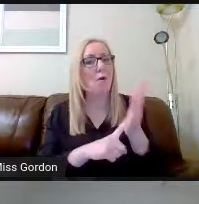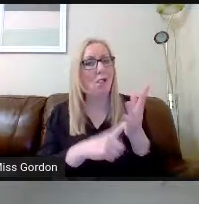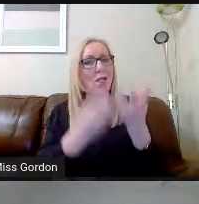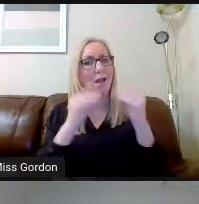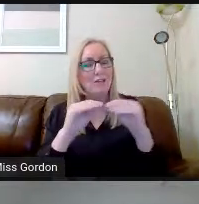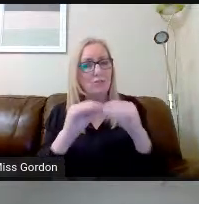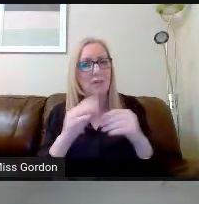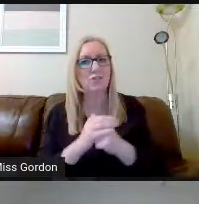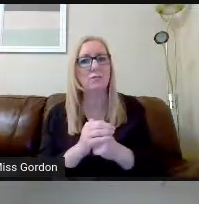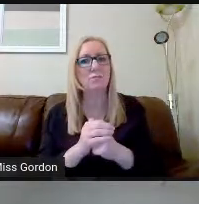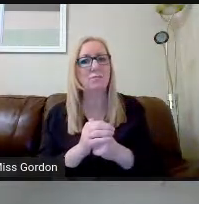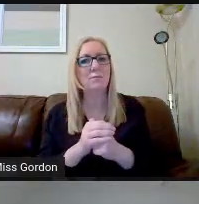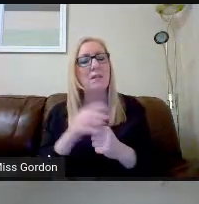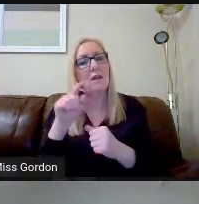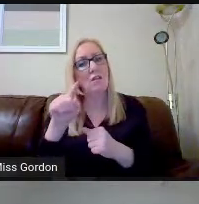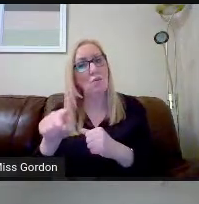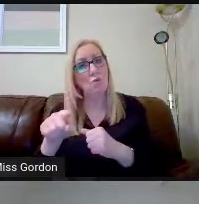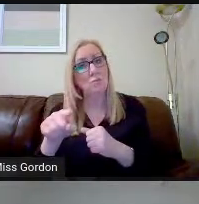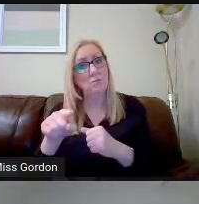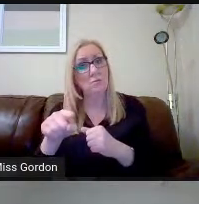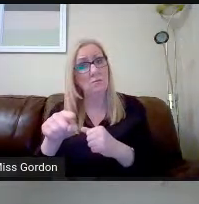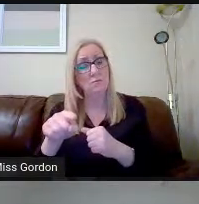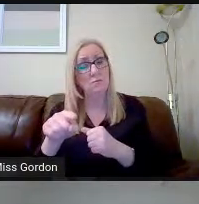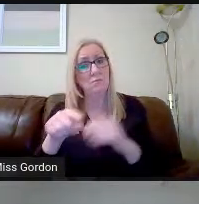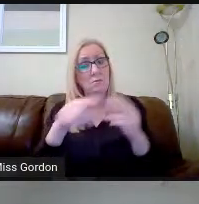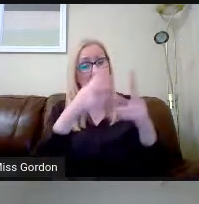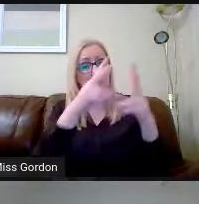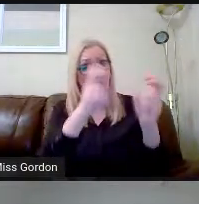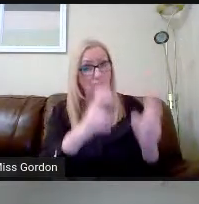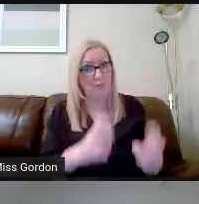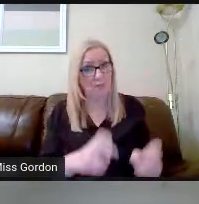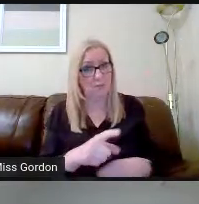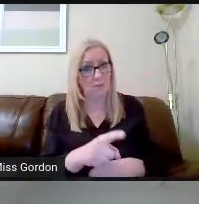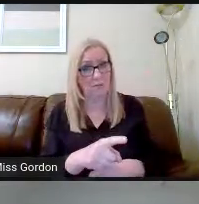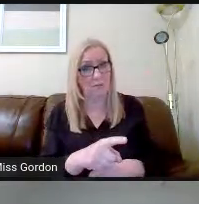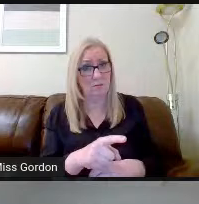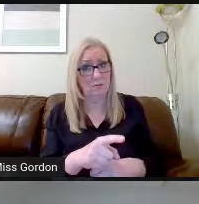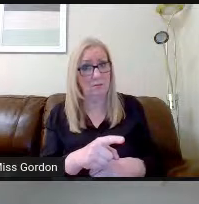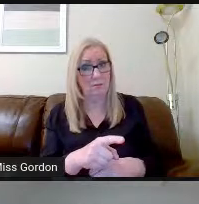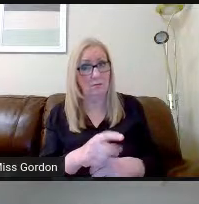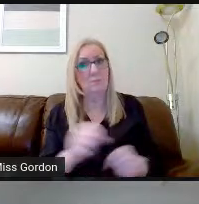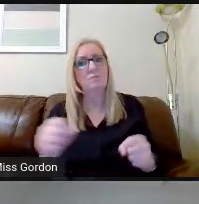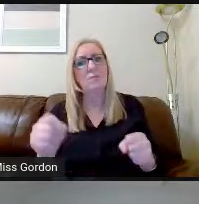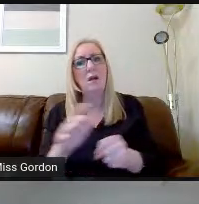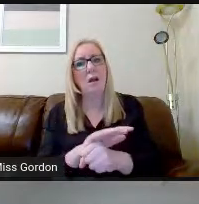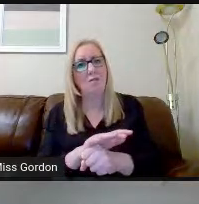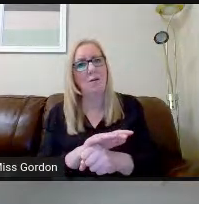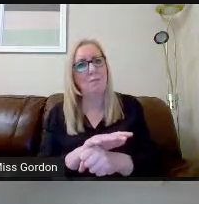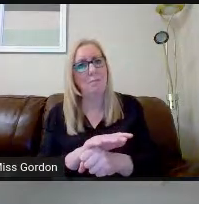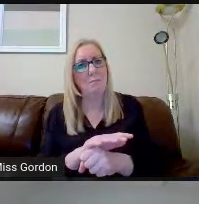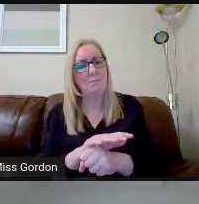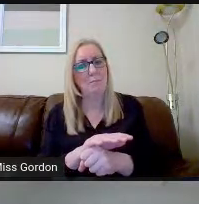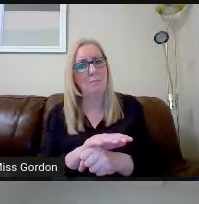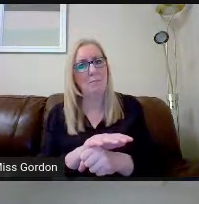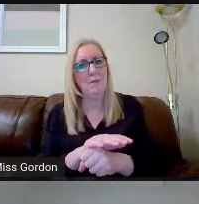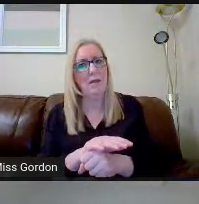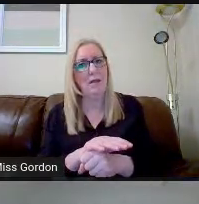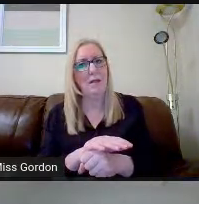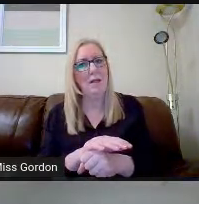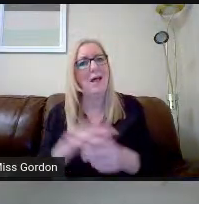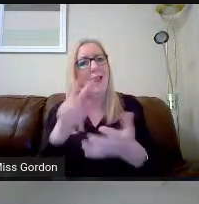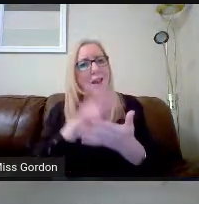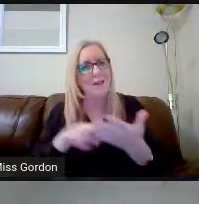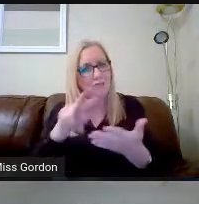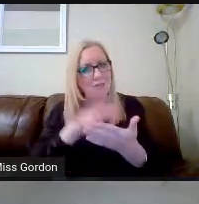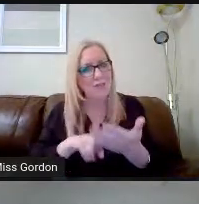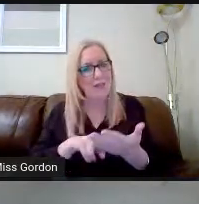covered by literacy, numeracy,